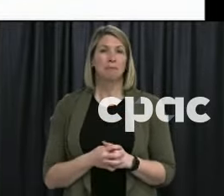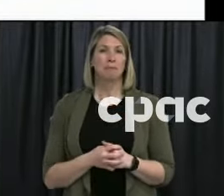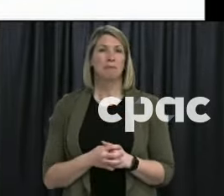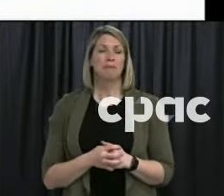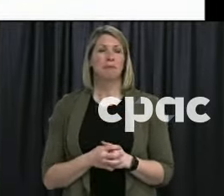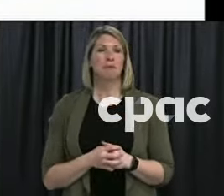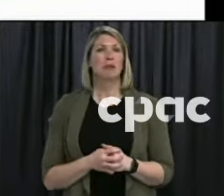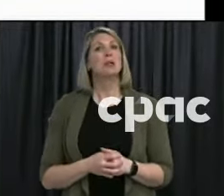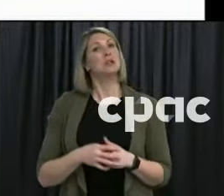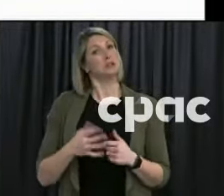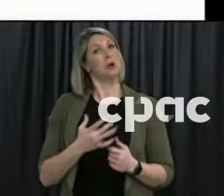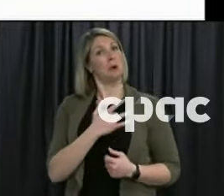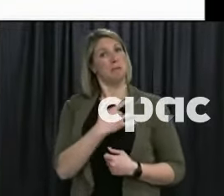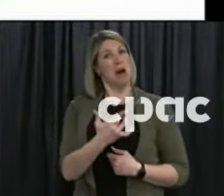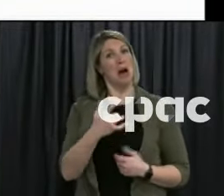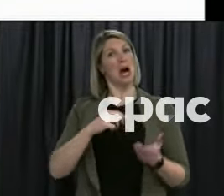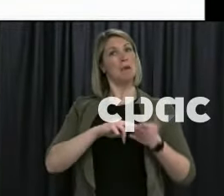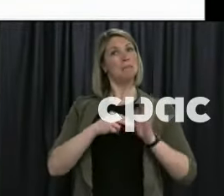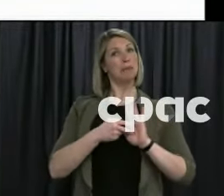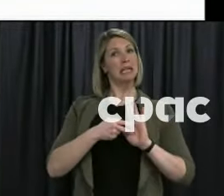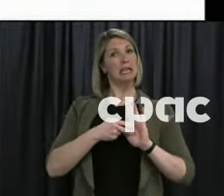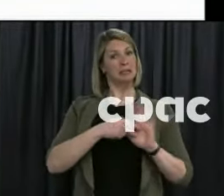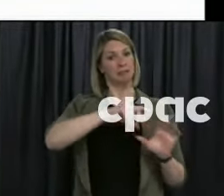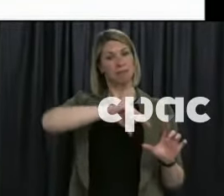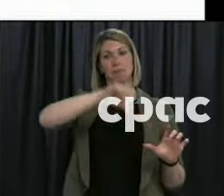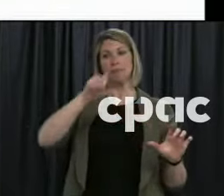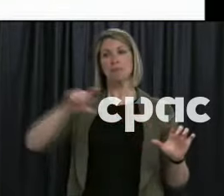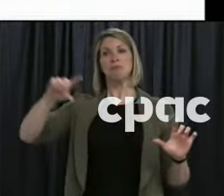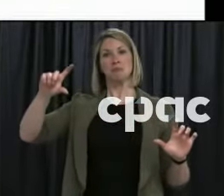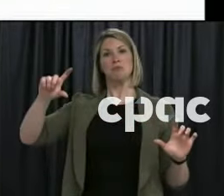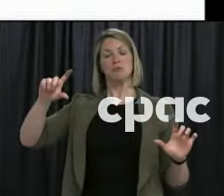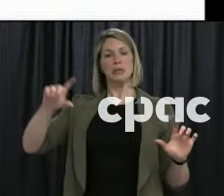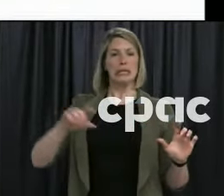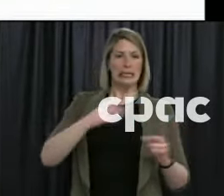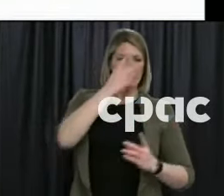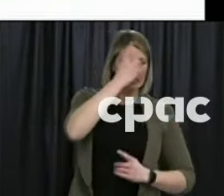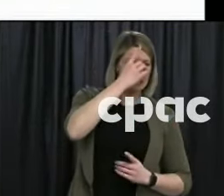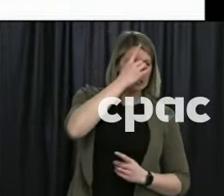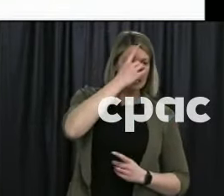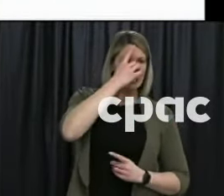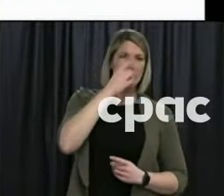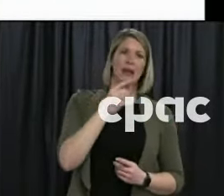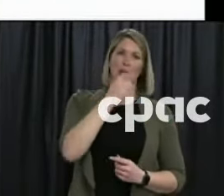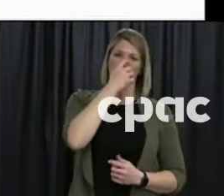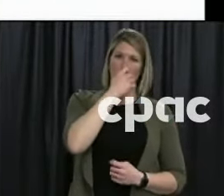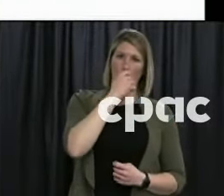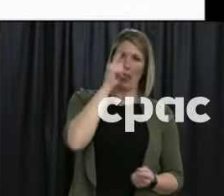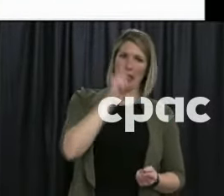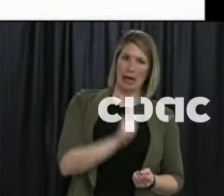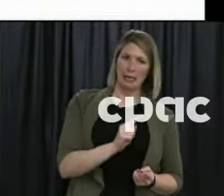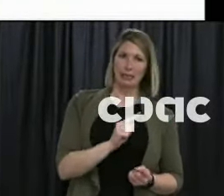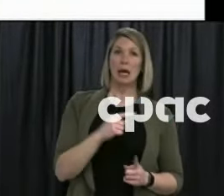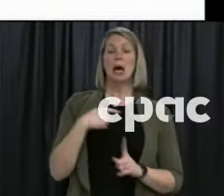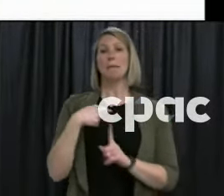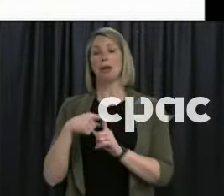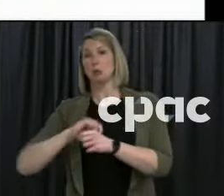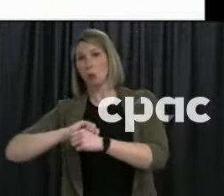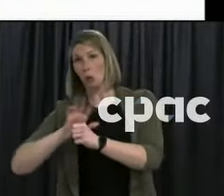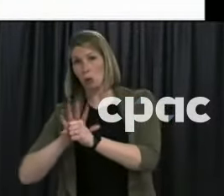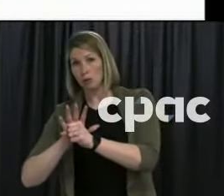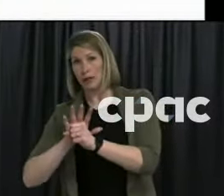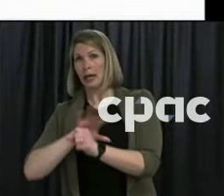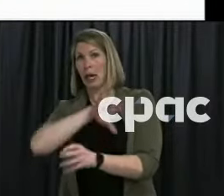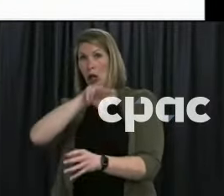granularity regarding specific subsets of individuals or diseases, and so that analysis is still pending. However,